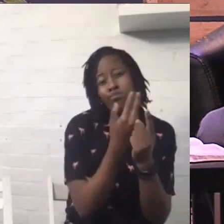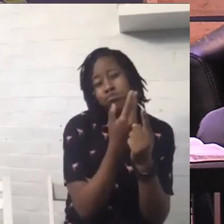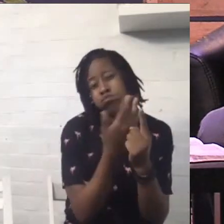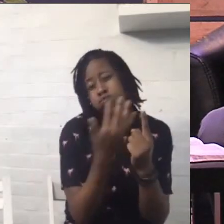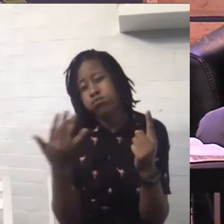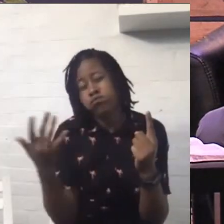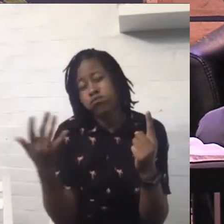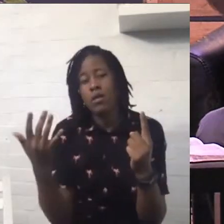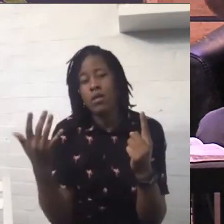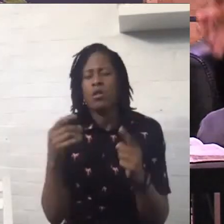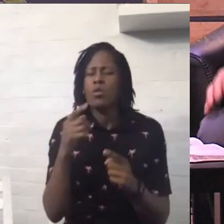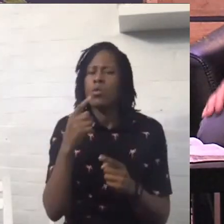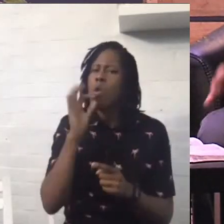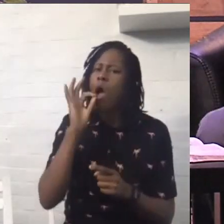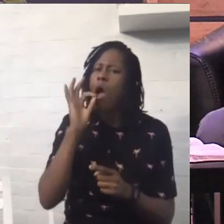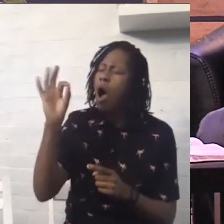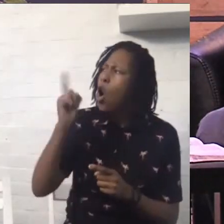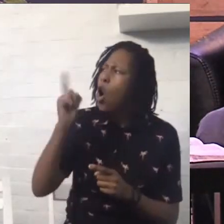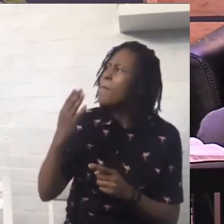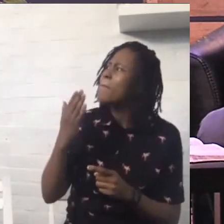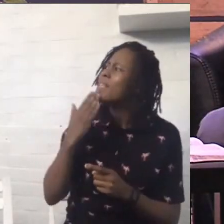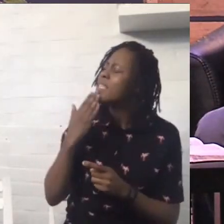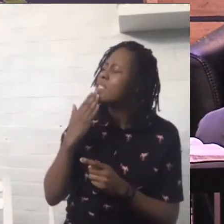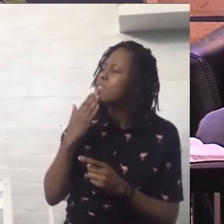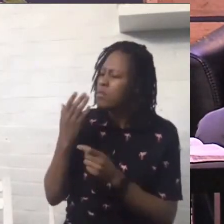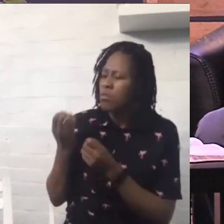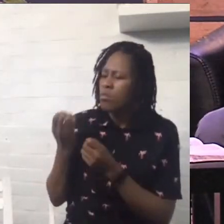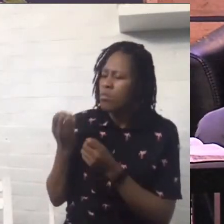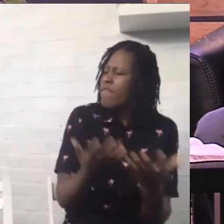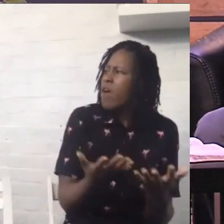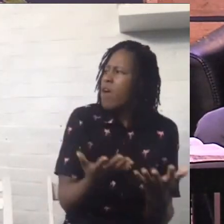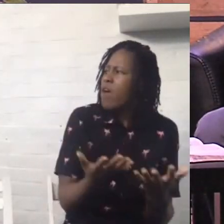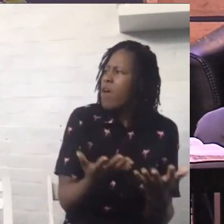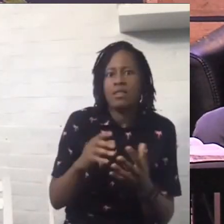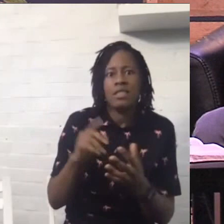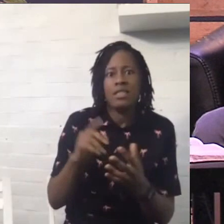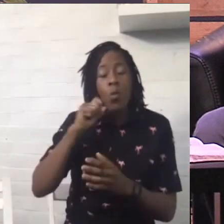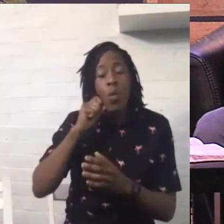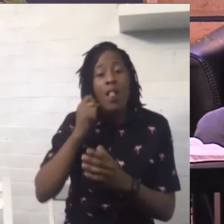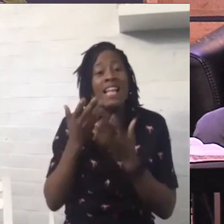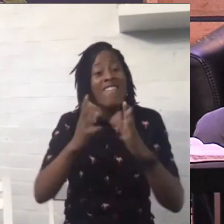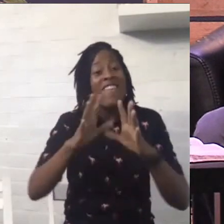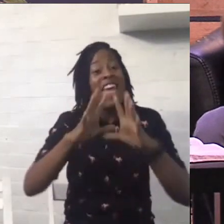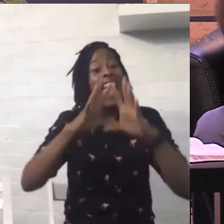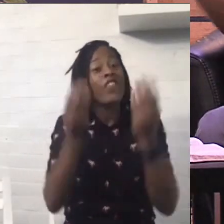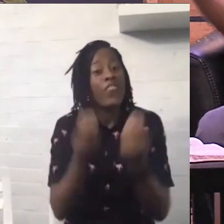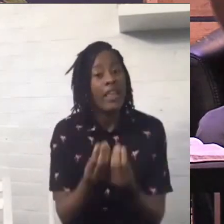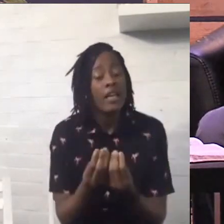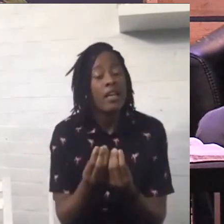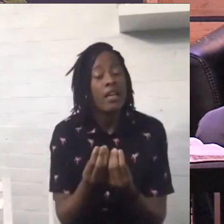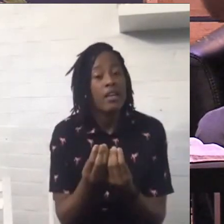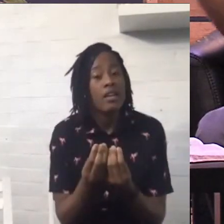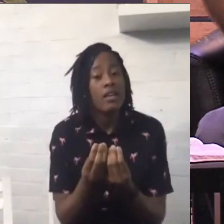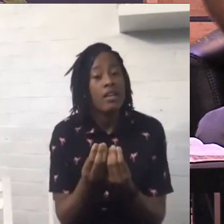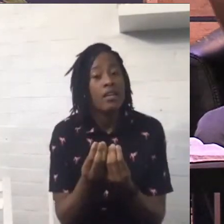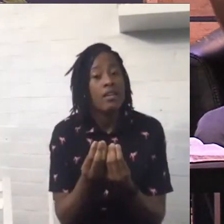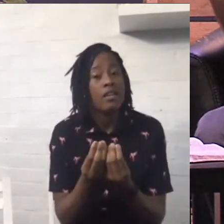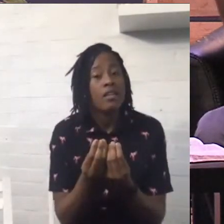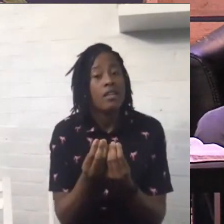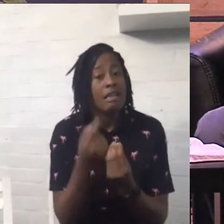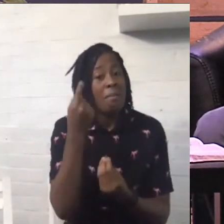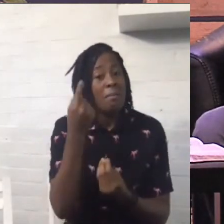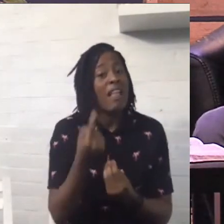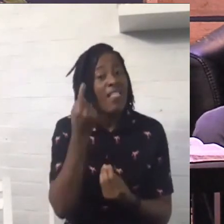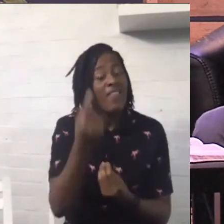me he gives you himself and in him is everything you need when you say Lord guide me in this situation